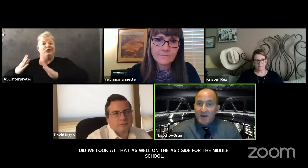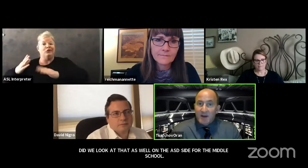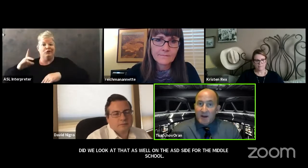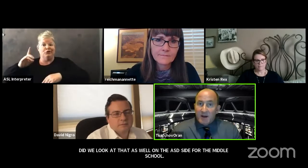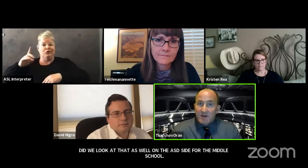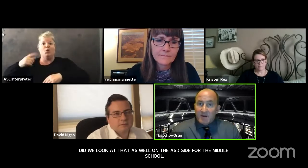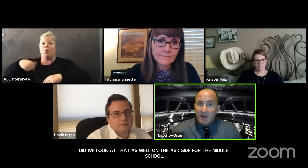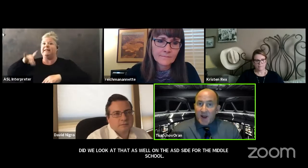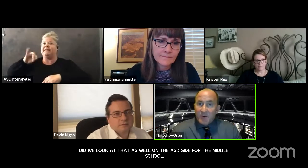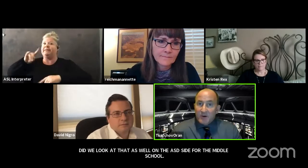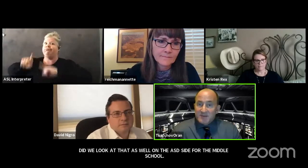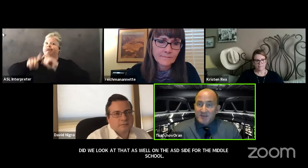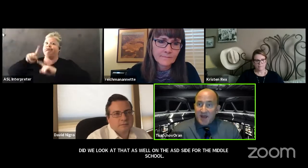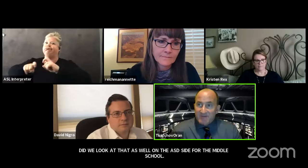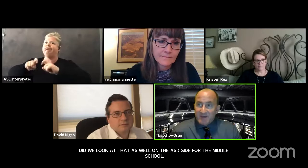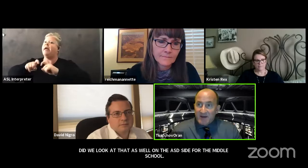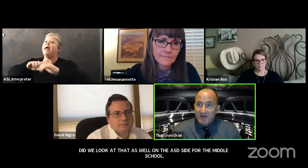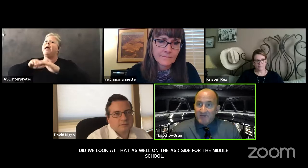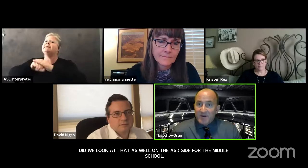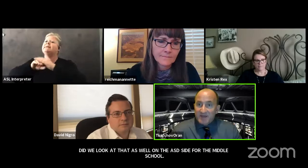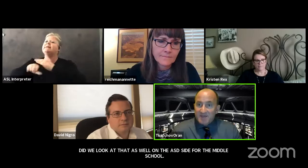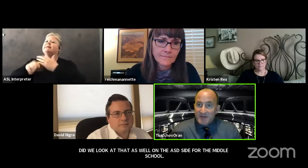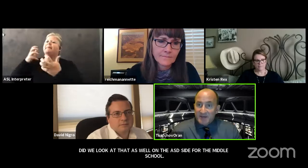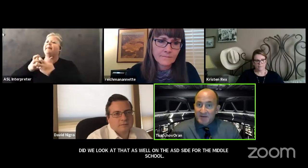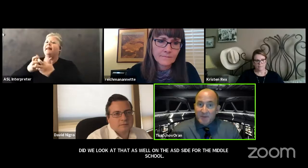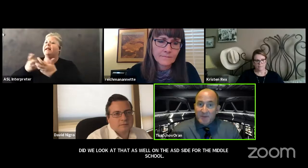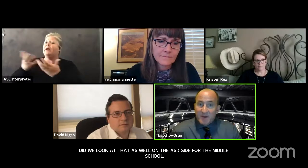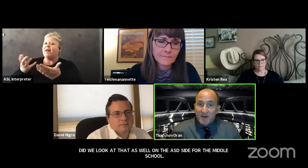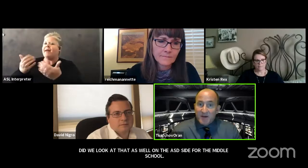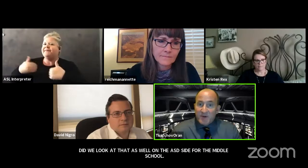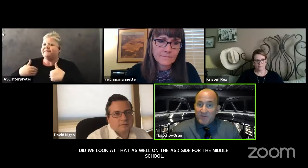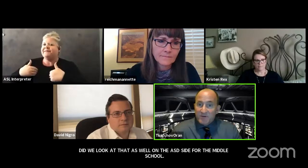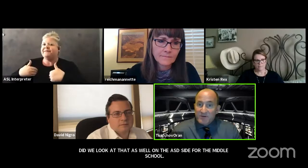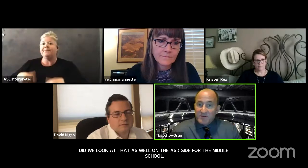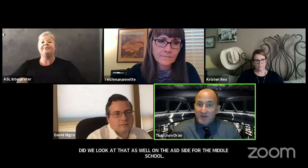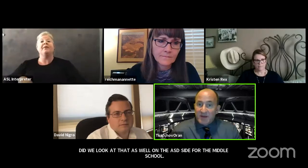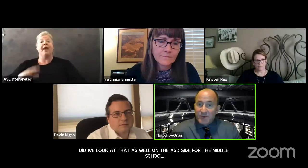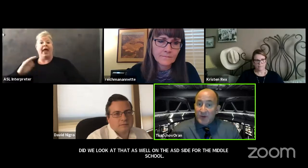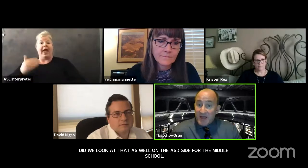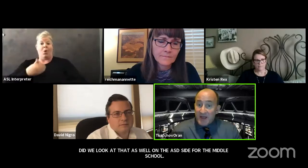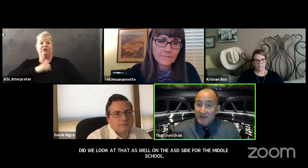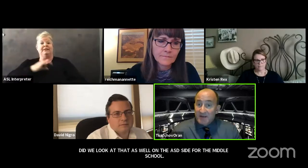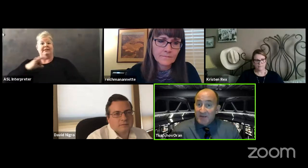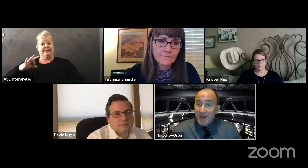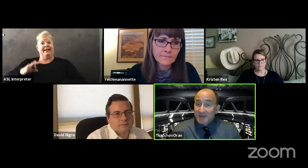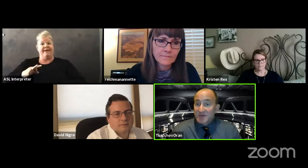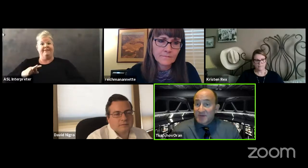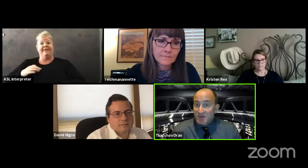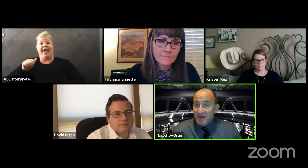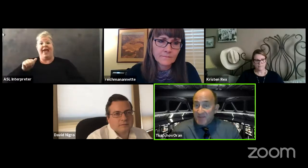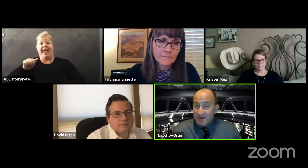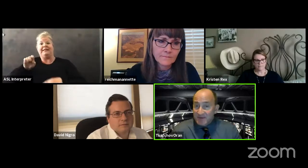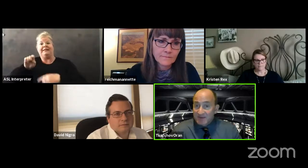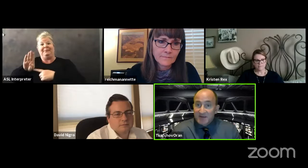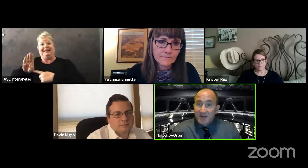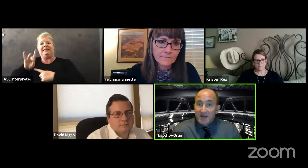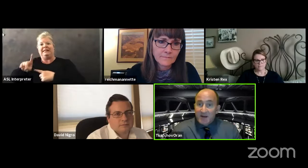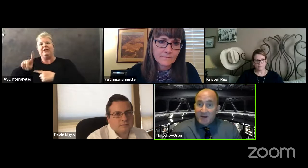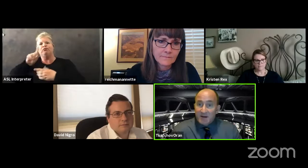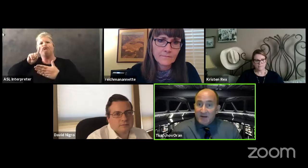uh our staff then for asb uh went forth and looked at it and that is what they recommended